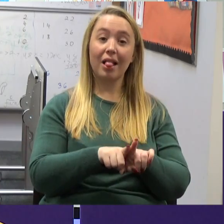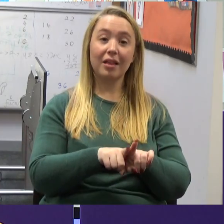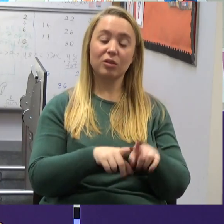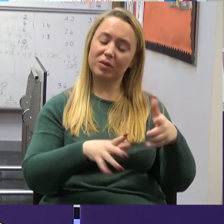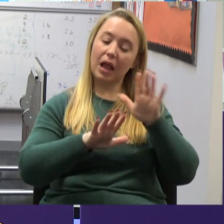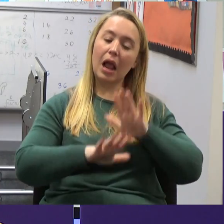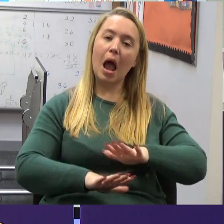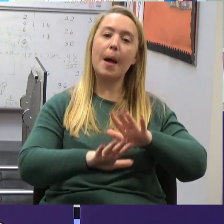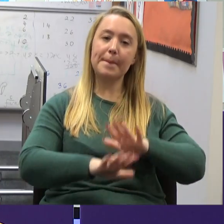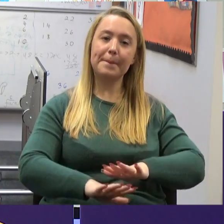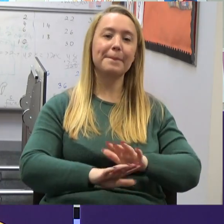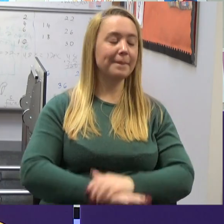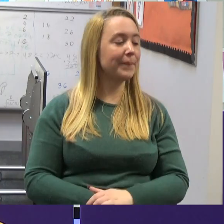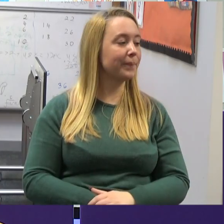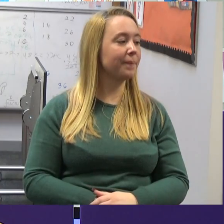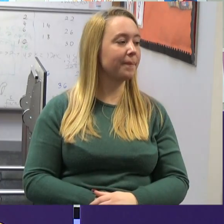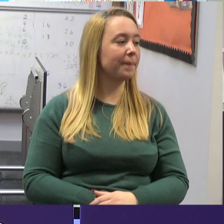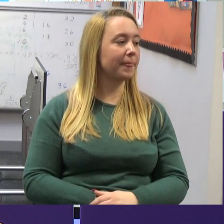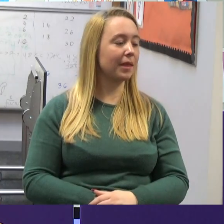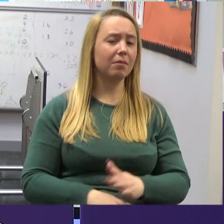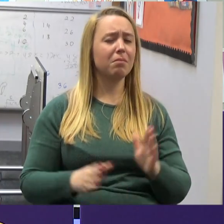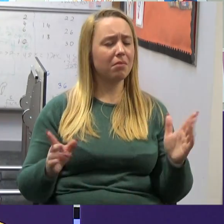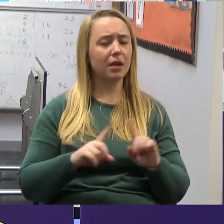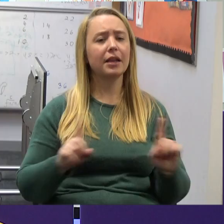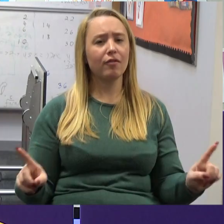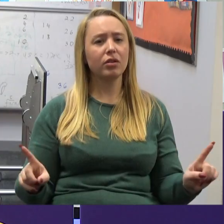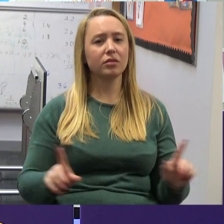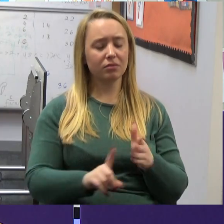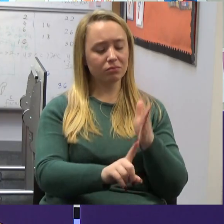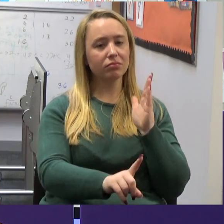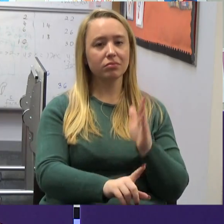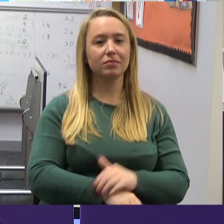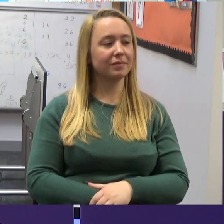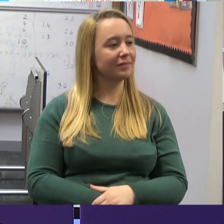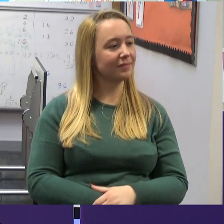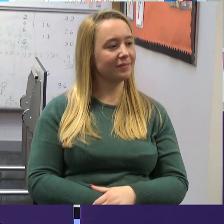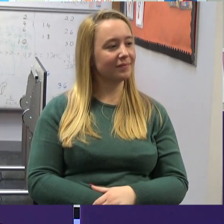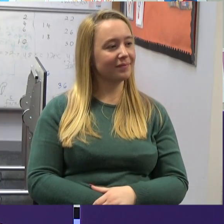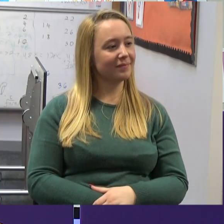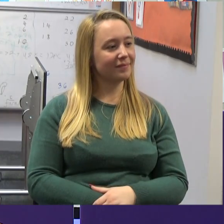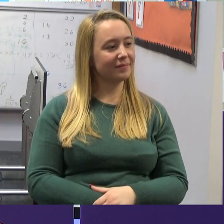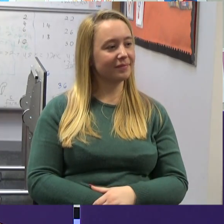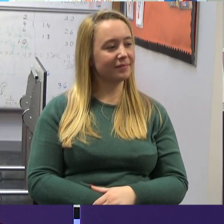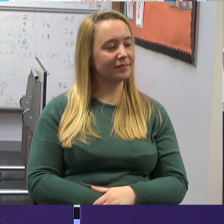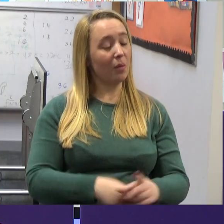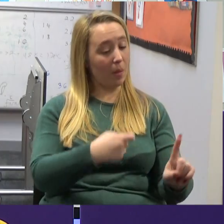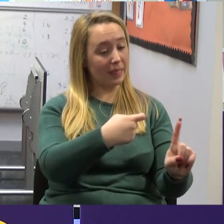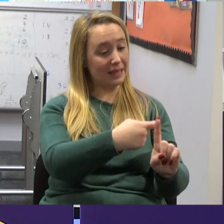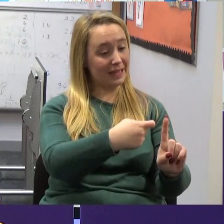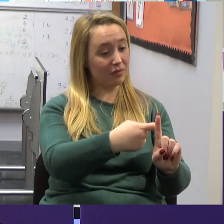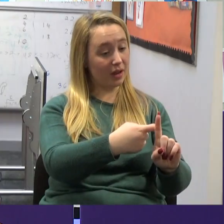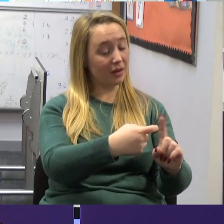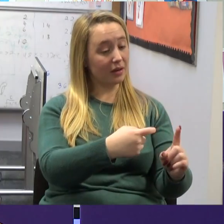but quite a lot. So he's calmed a lot, you know, big difference in him.